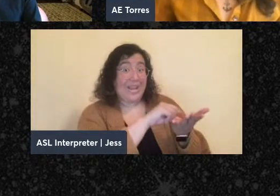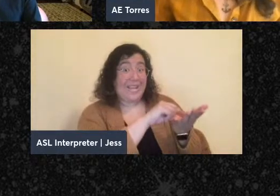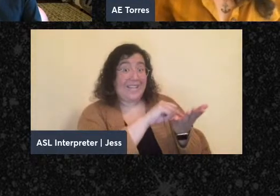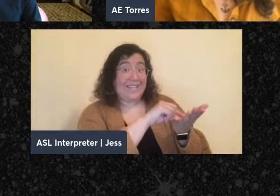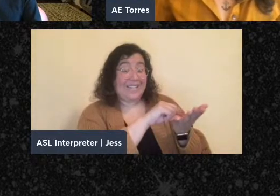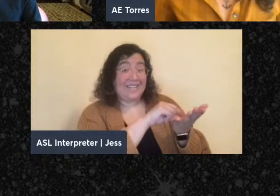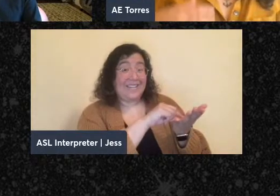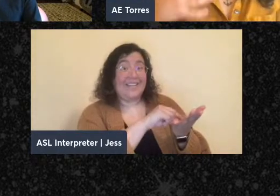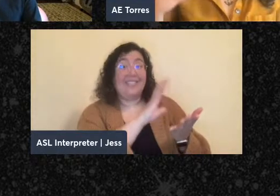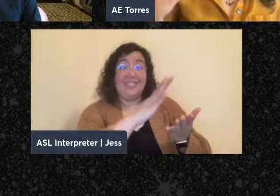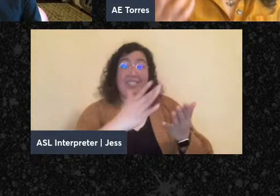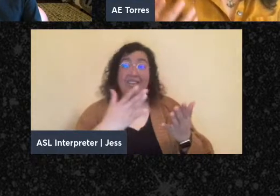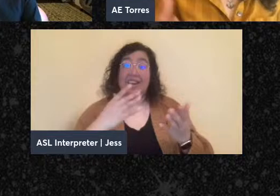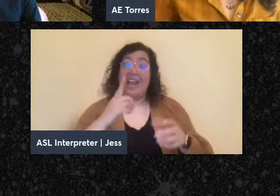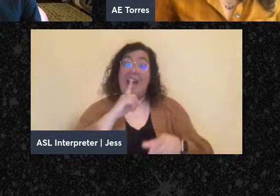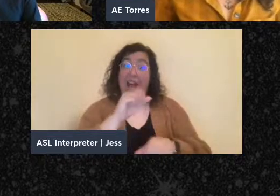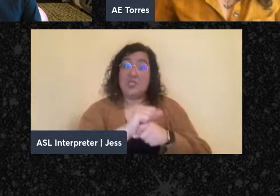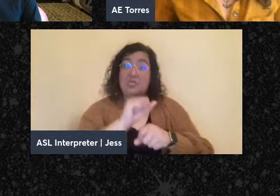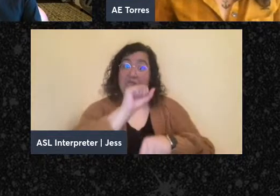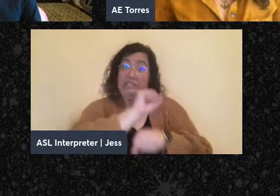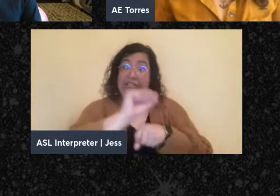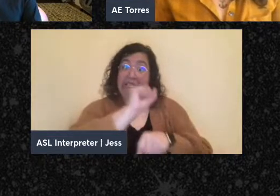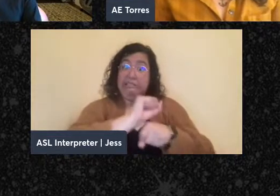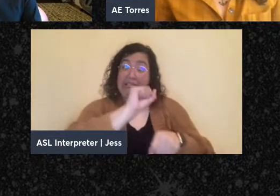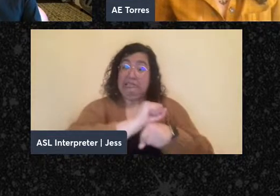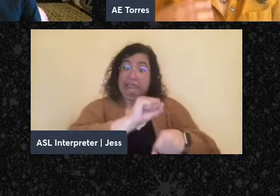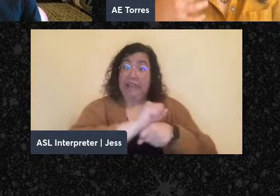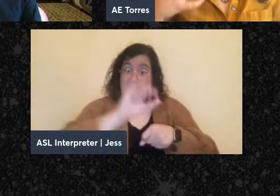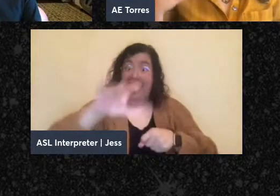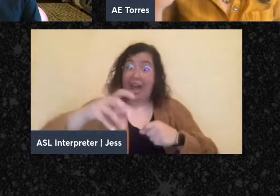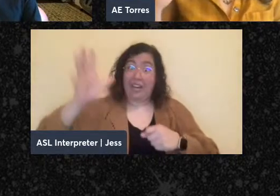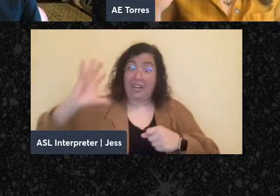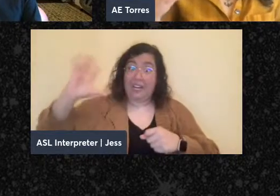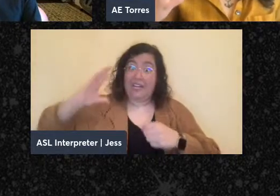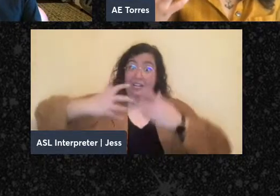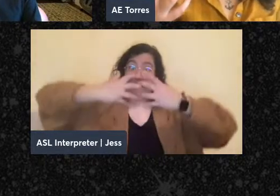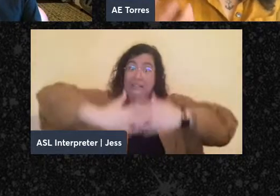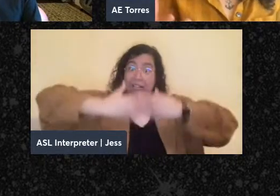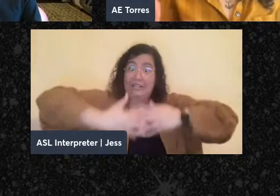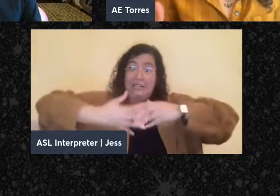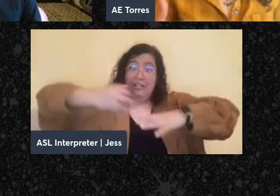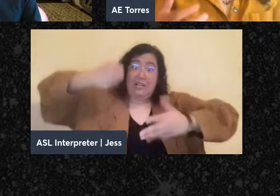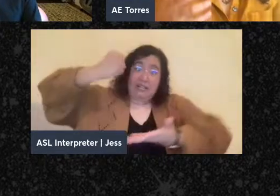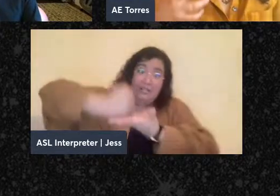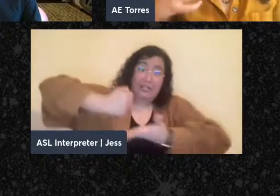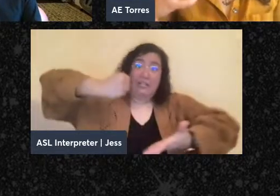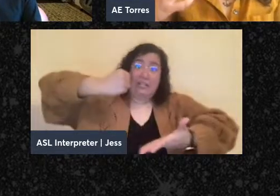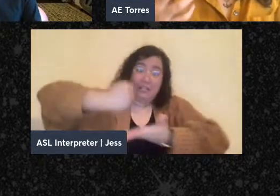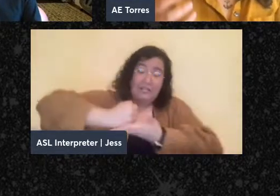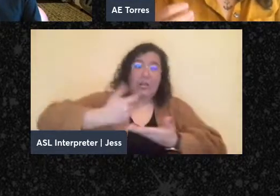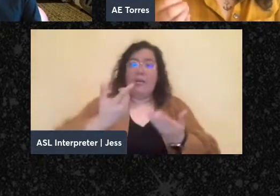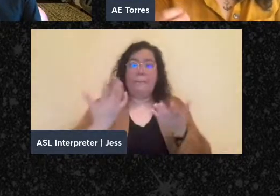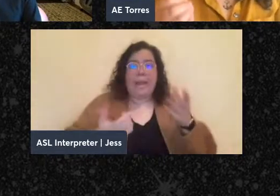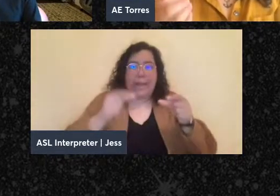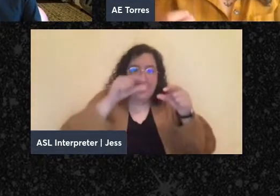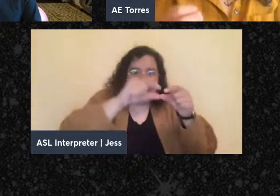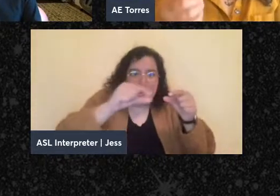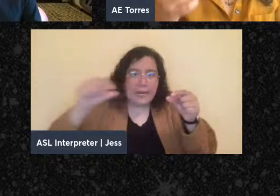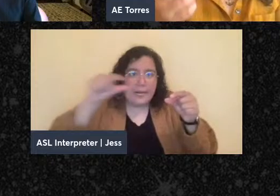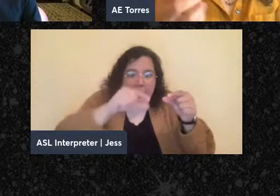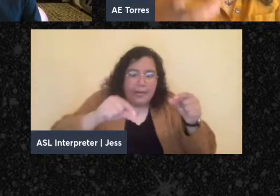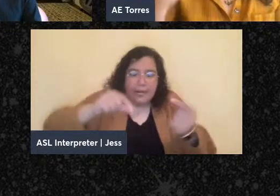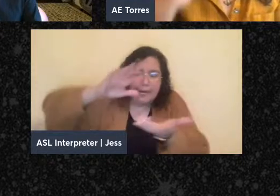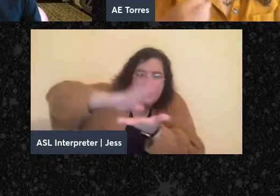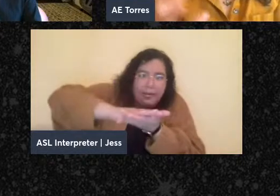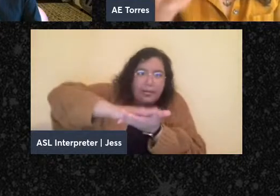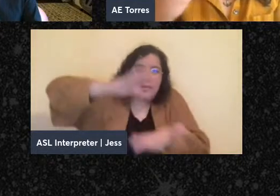labor of toiling in a sweatshop, of being a typesetter and the very physical labor,